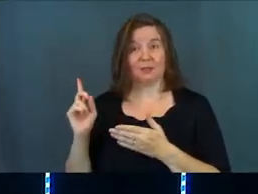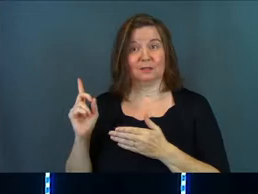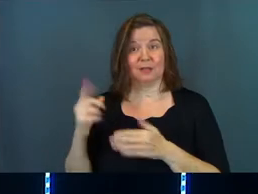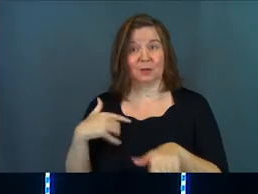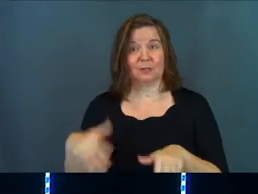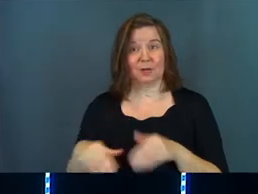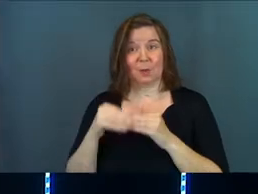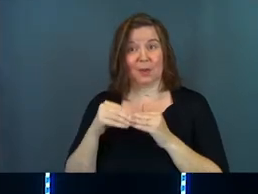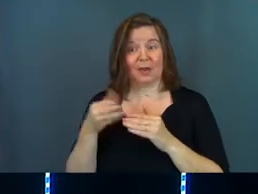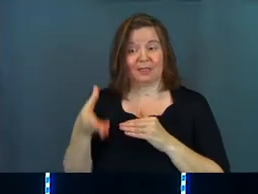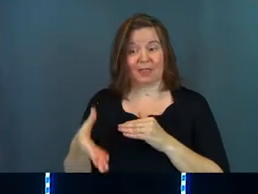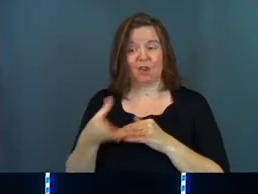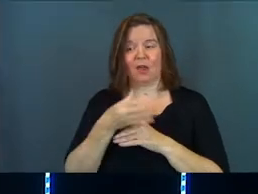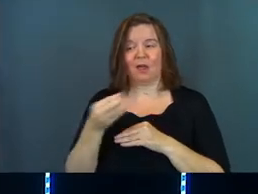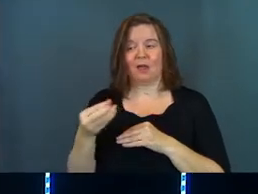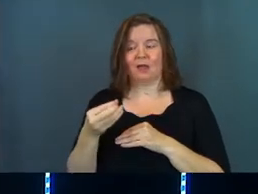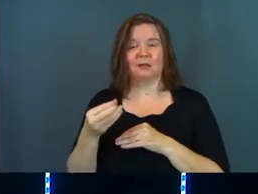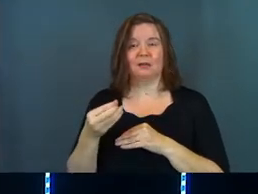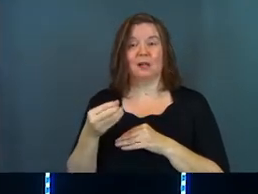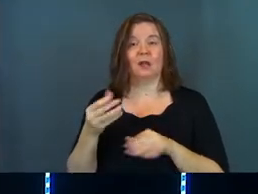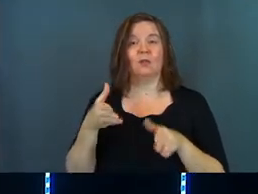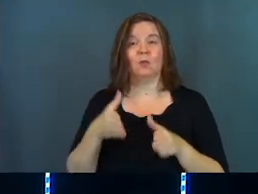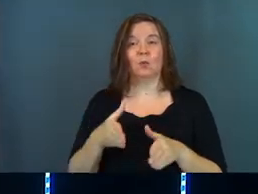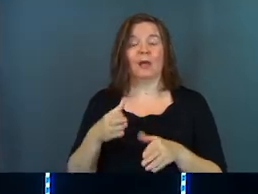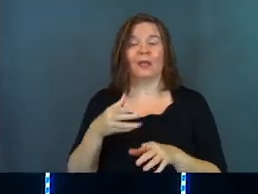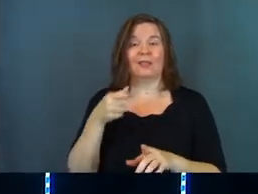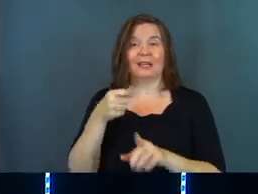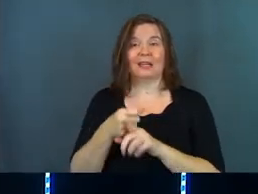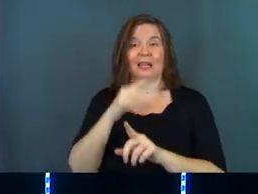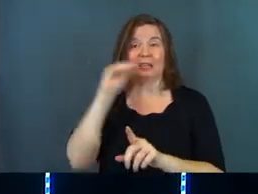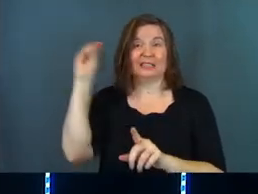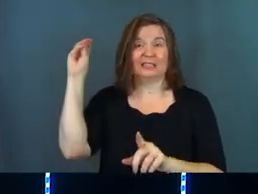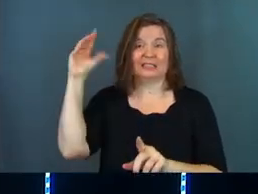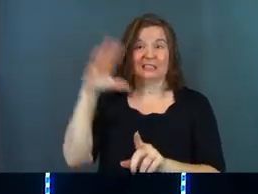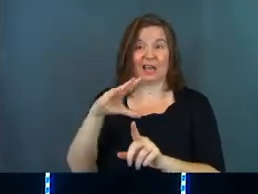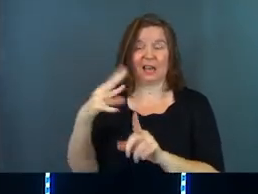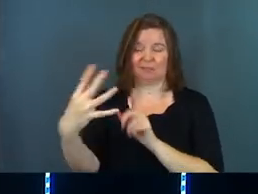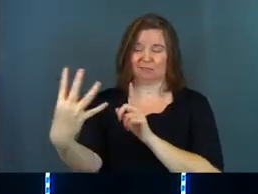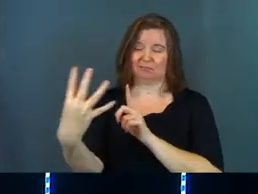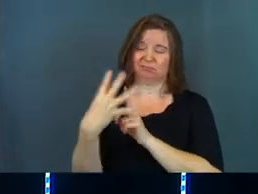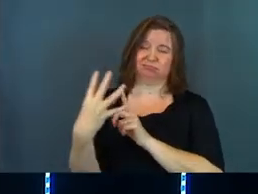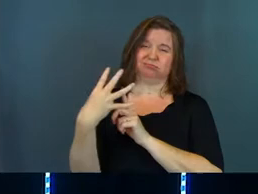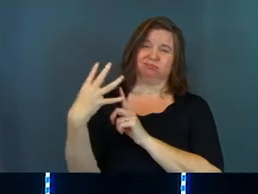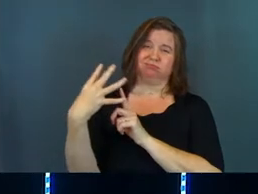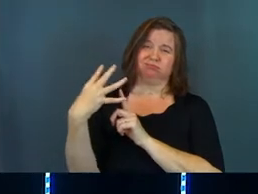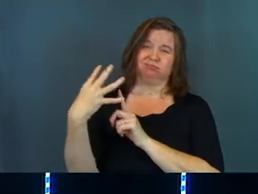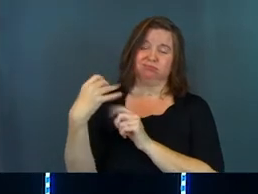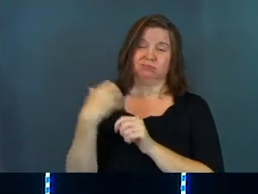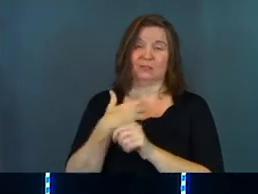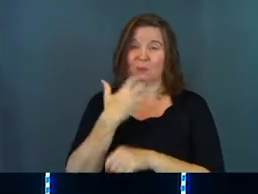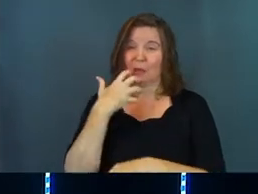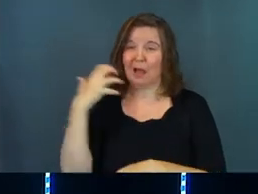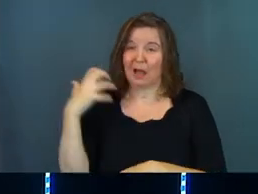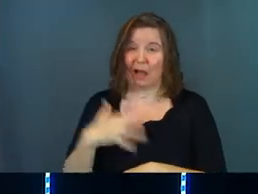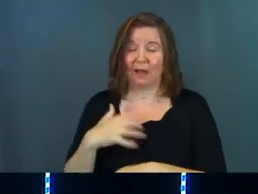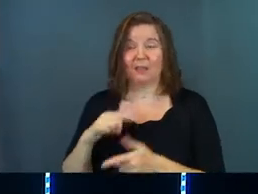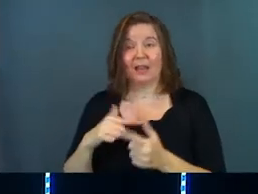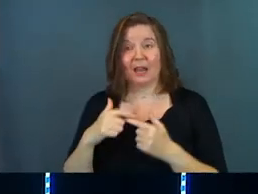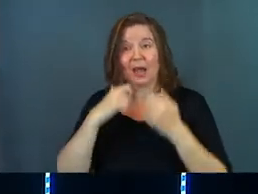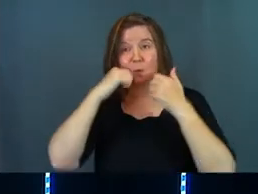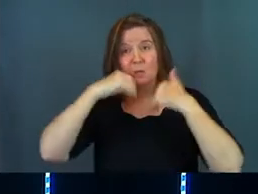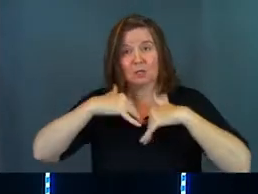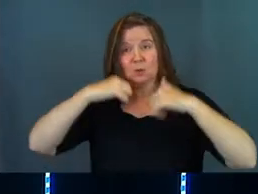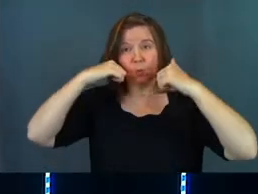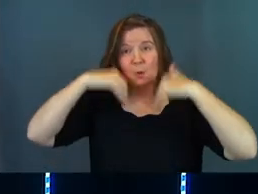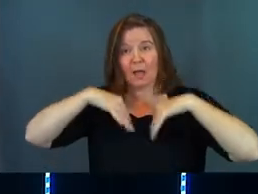I was at a wedding there. And just the way that it hit us, the sun hit us so, so hard. And it was so hot that I